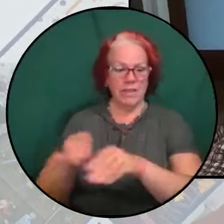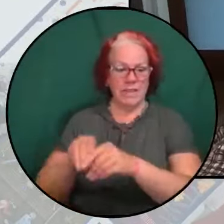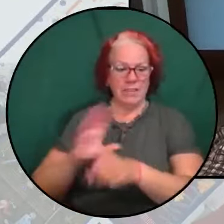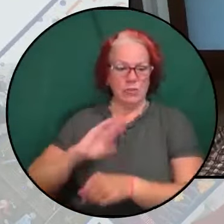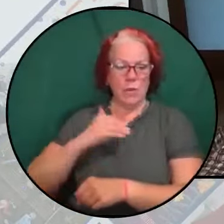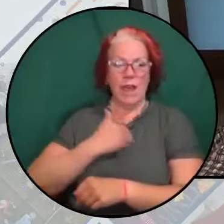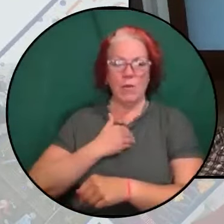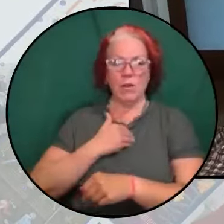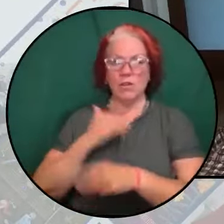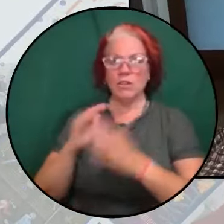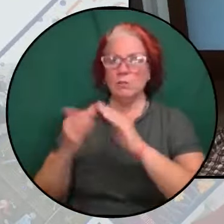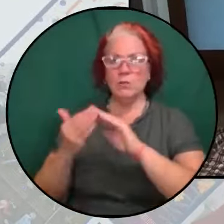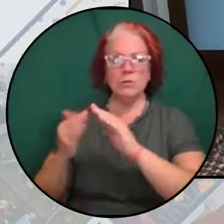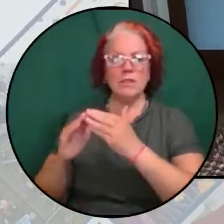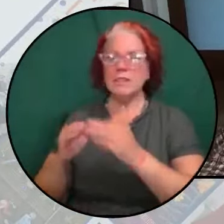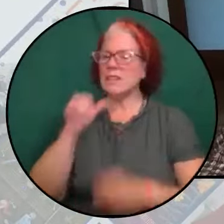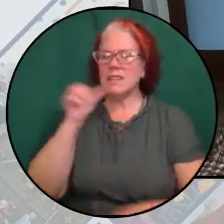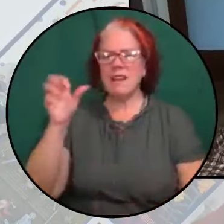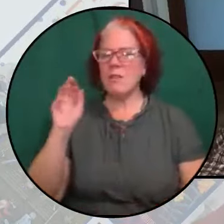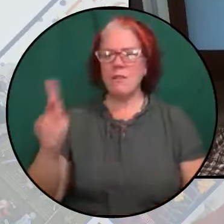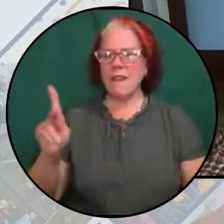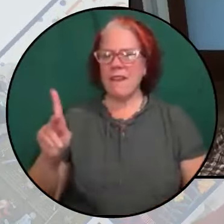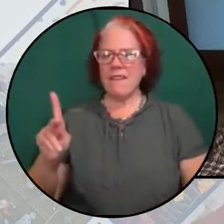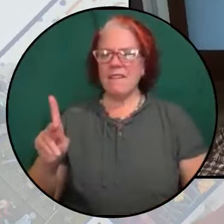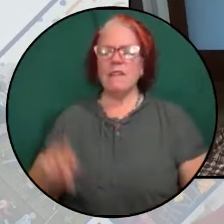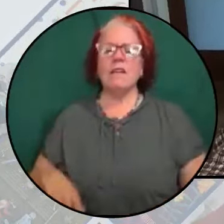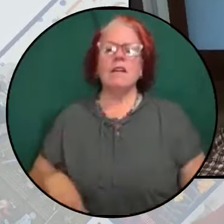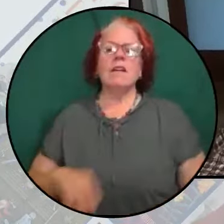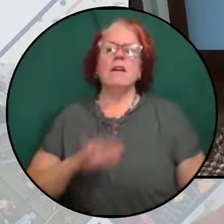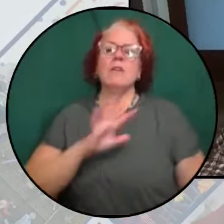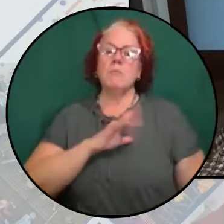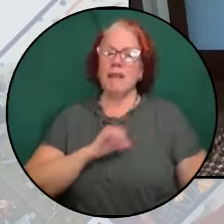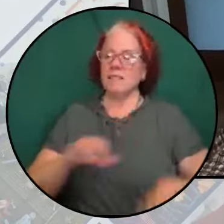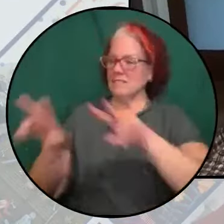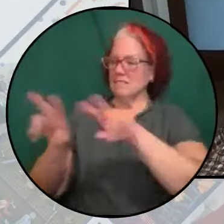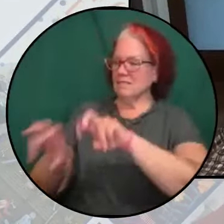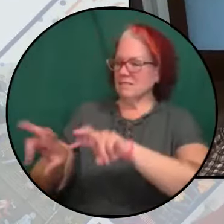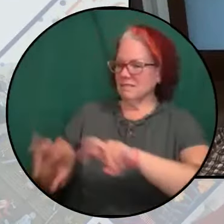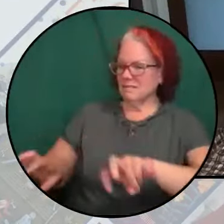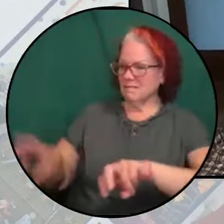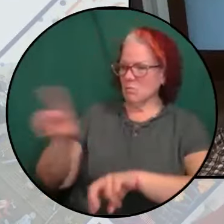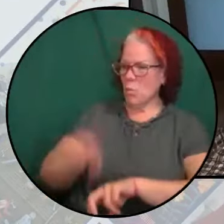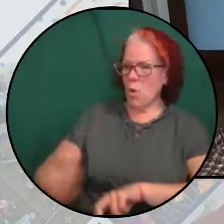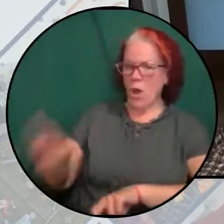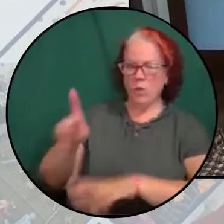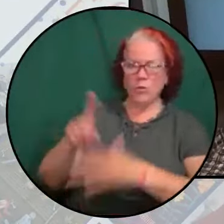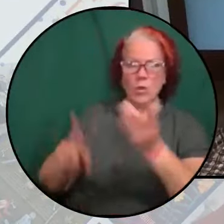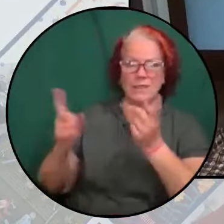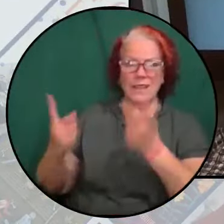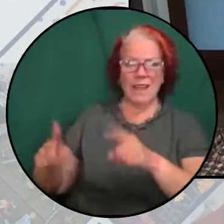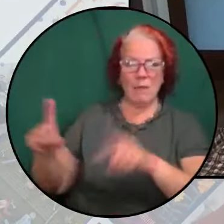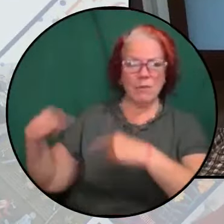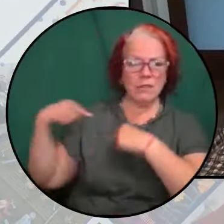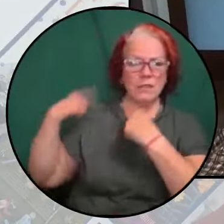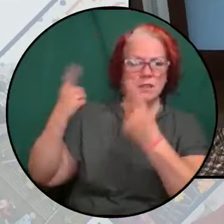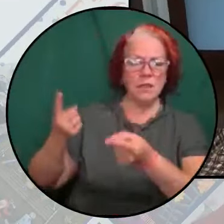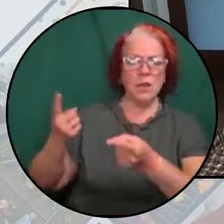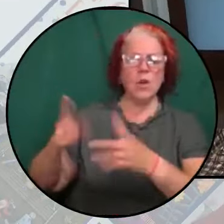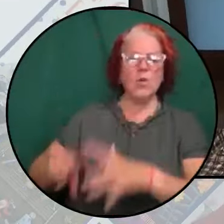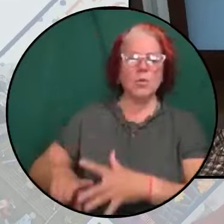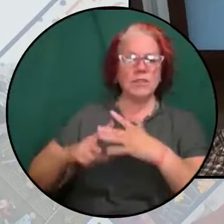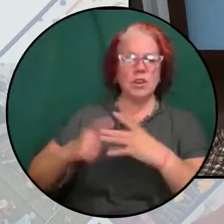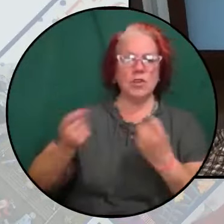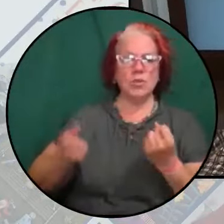The situation in Palestine helped us to more effectively comprehend what was beginning to